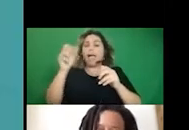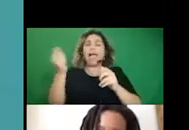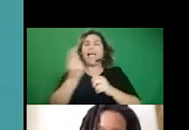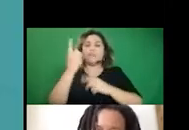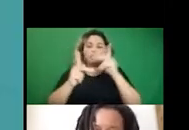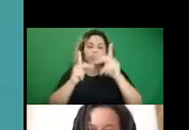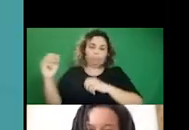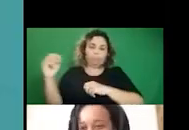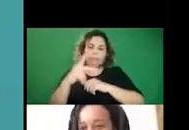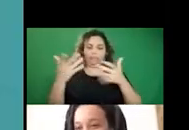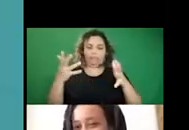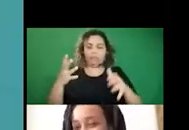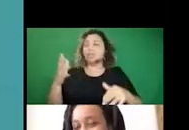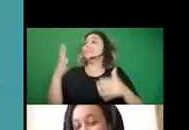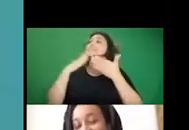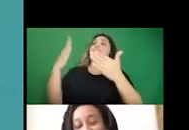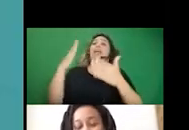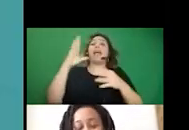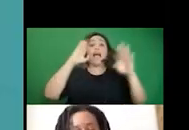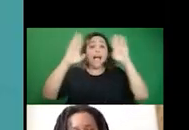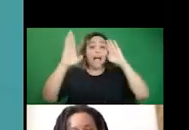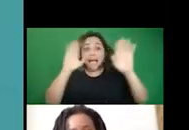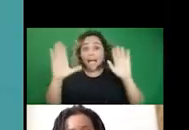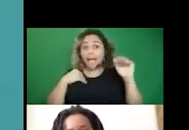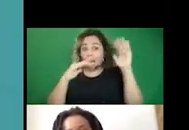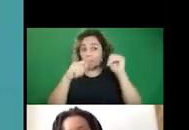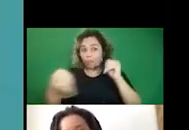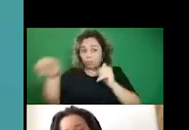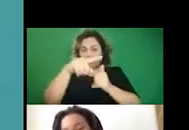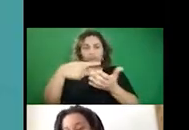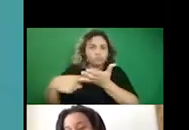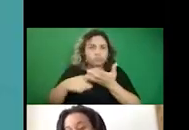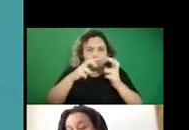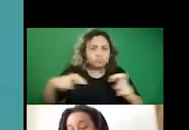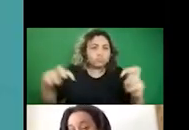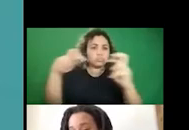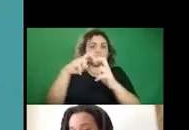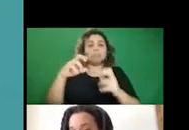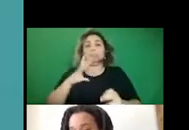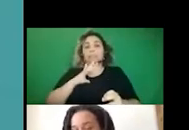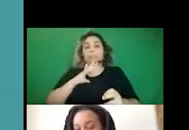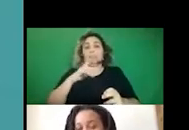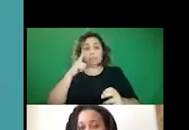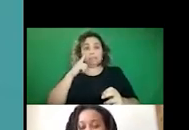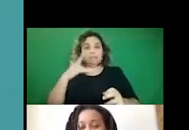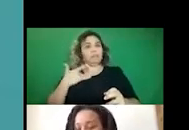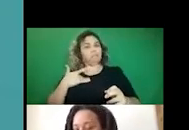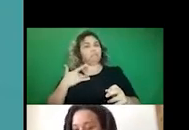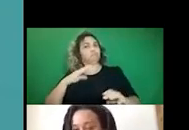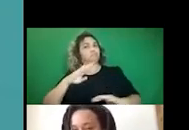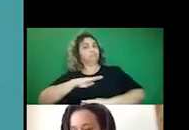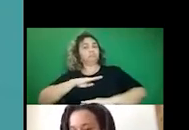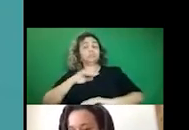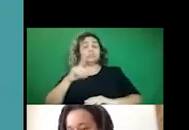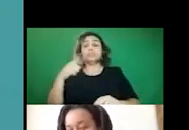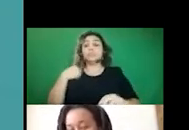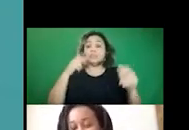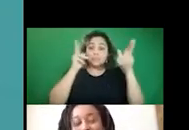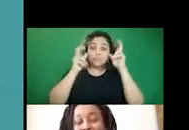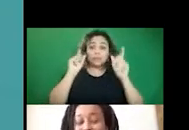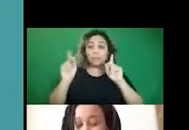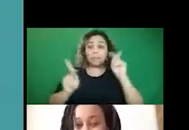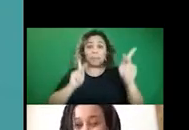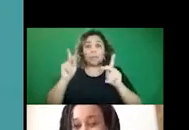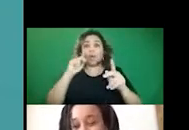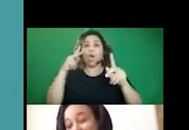Thank you. Okay. Hi everyone. I hope those conversations were fruitful. I definitely heard some people getting cut